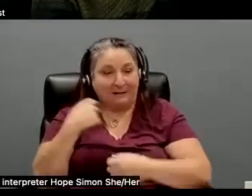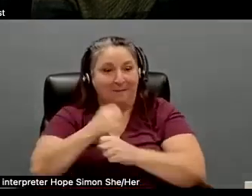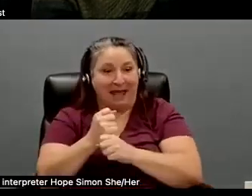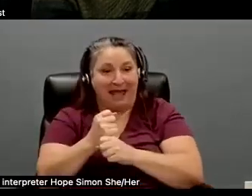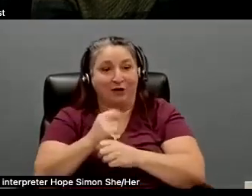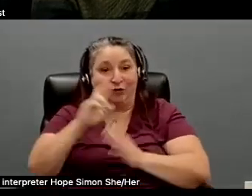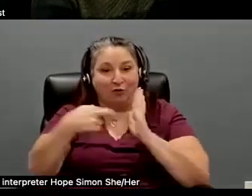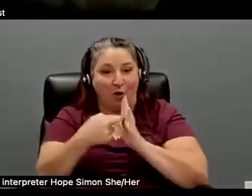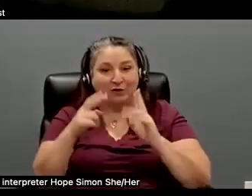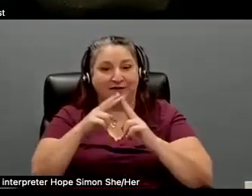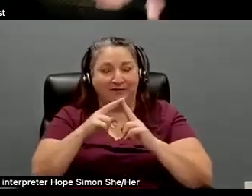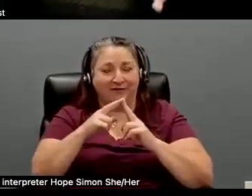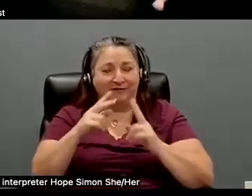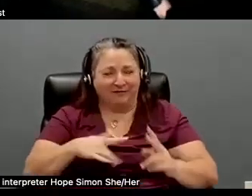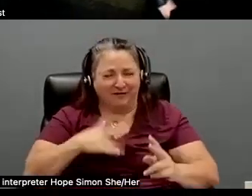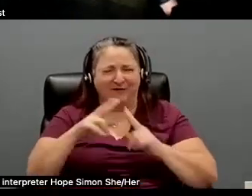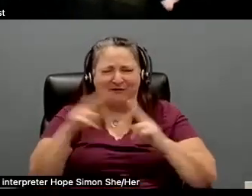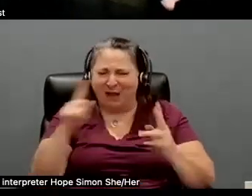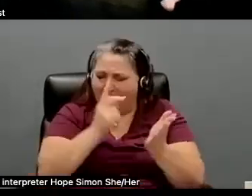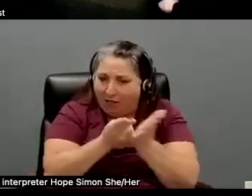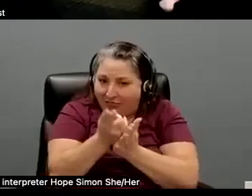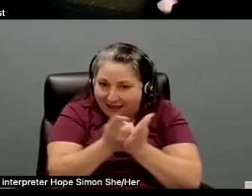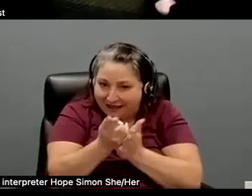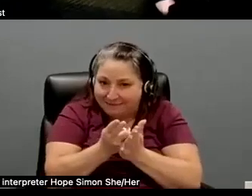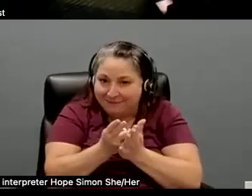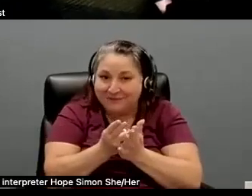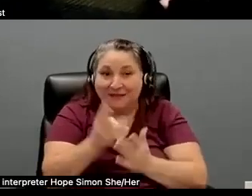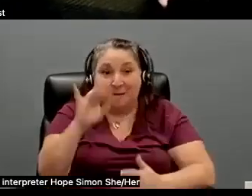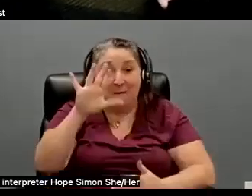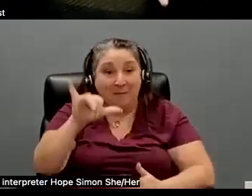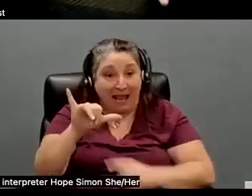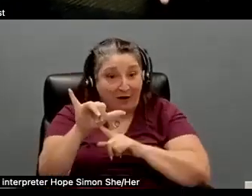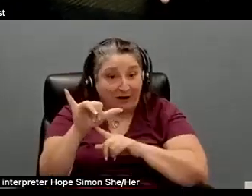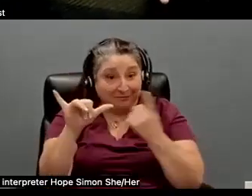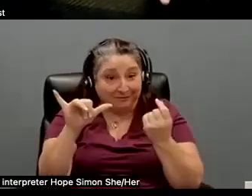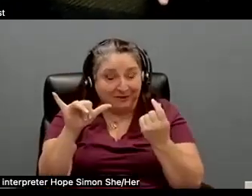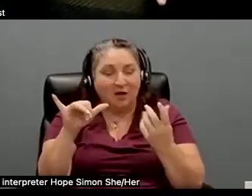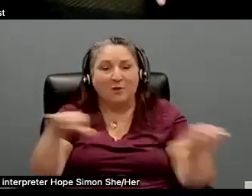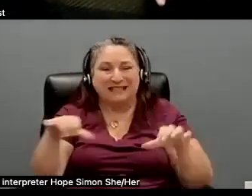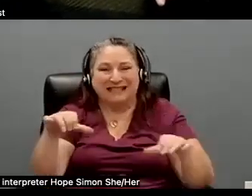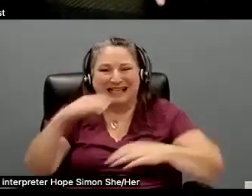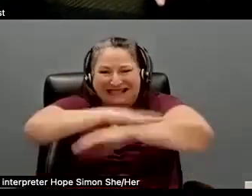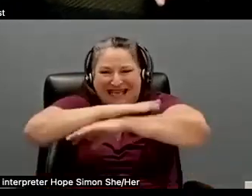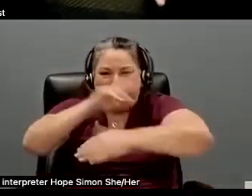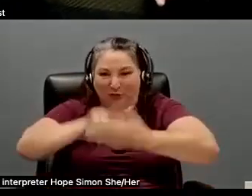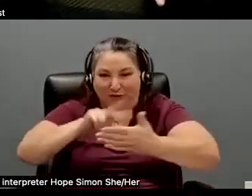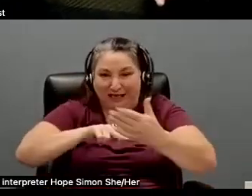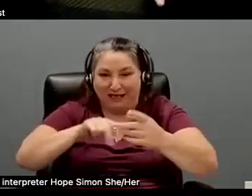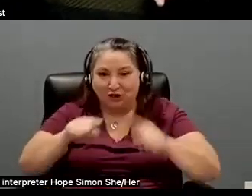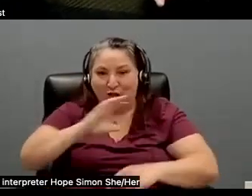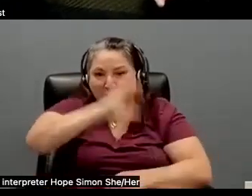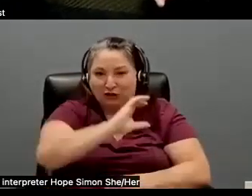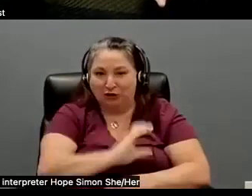Uh, thing Barry did that I, I, I do want to call out. Um, we did a table read on zoom. This was, you know, definitely during,